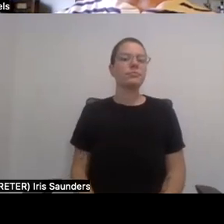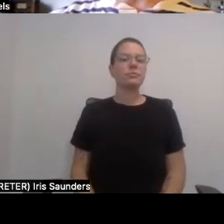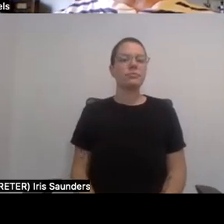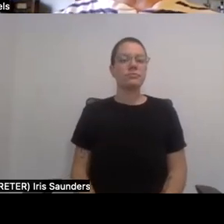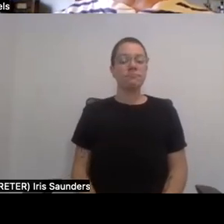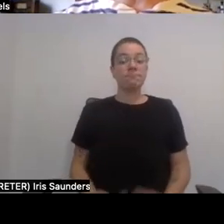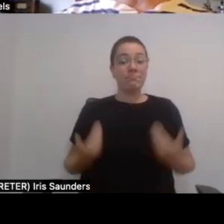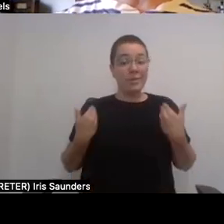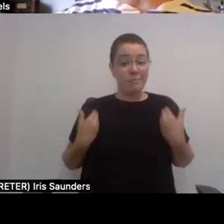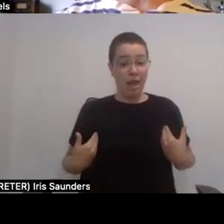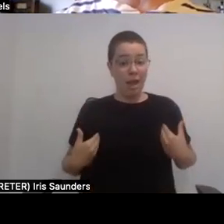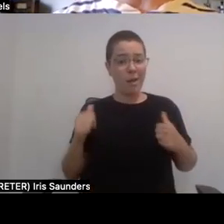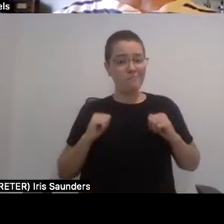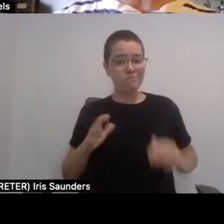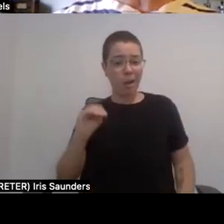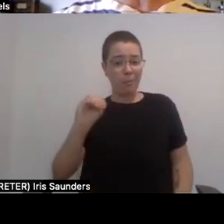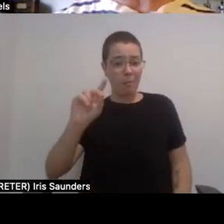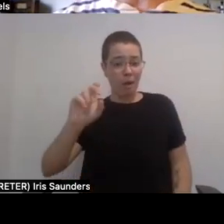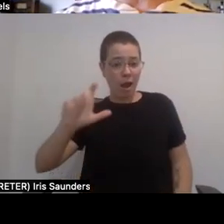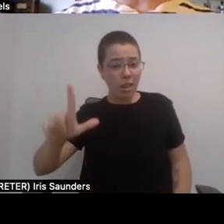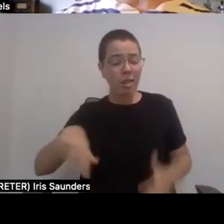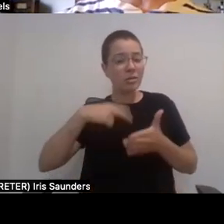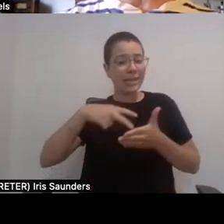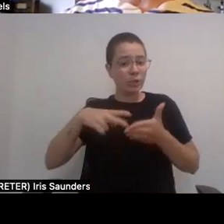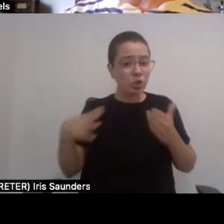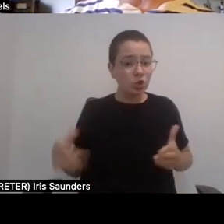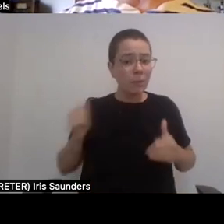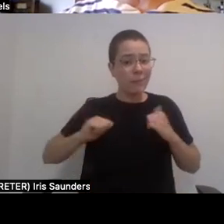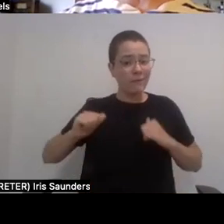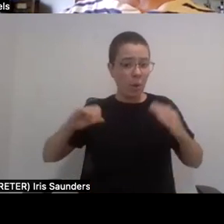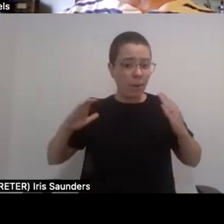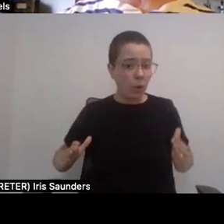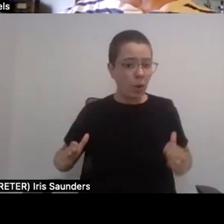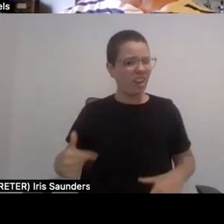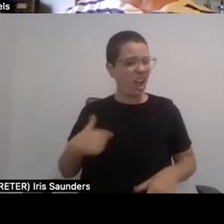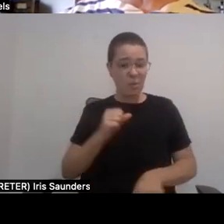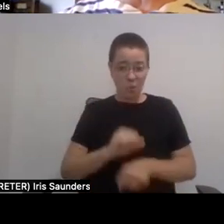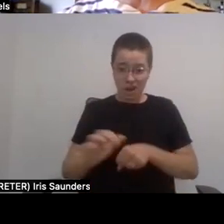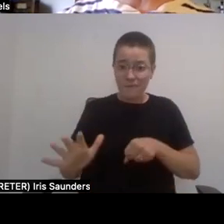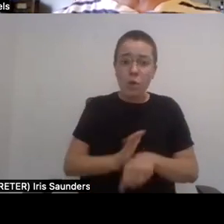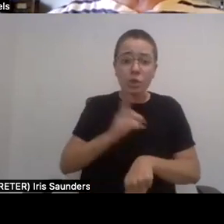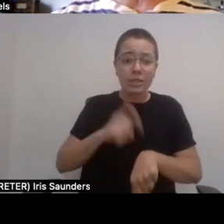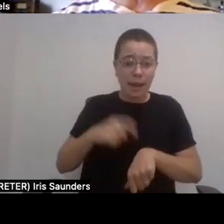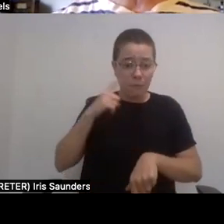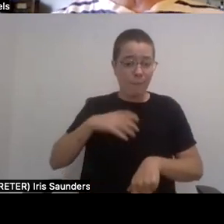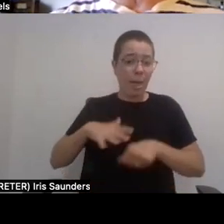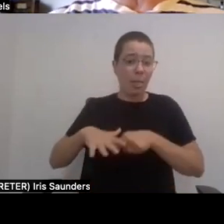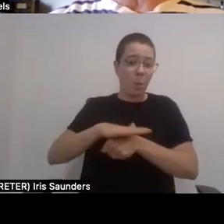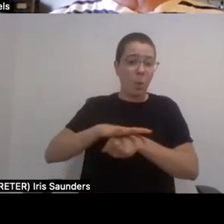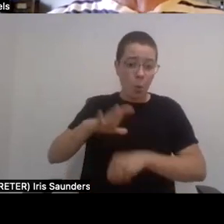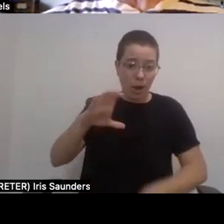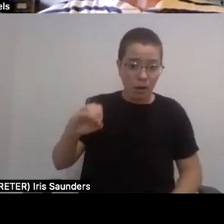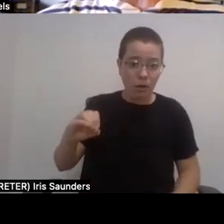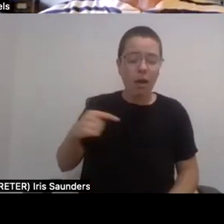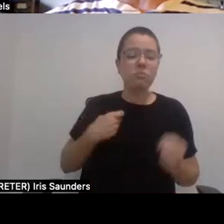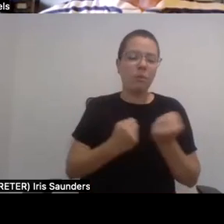model, dancer, and performance artist. I do work full-time for the local county, and I also help my mother-in-law stay